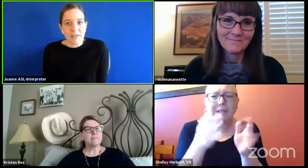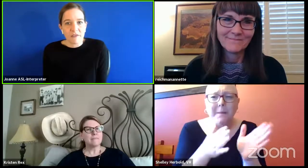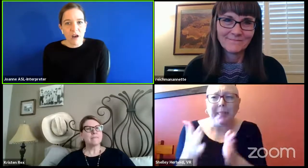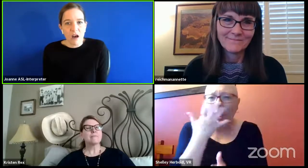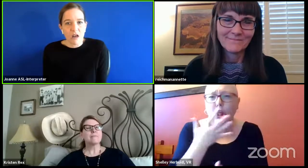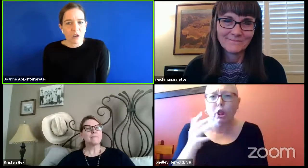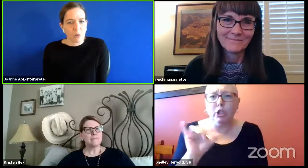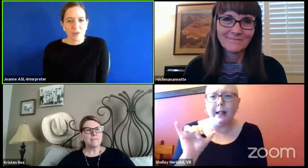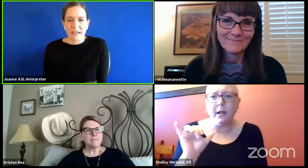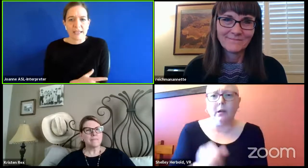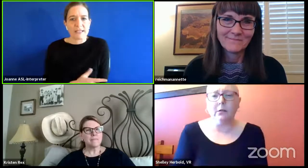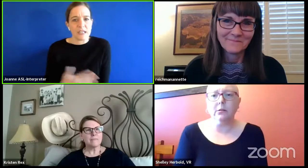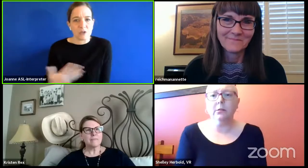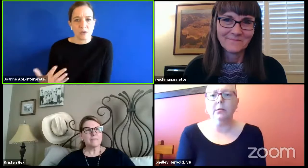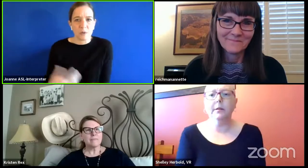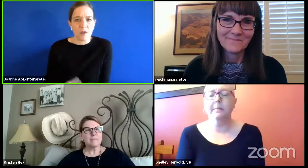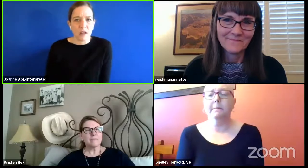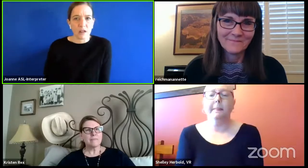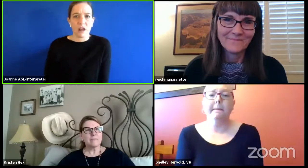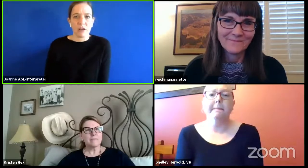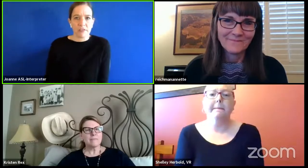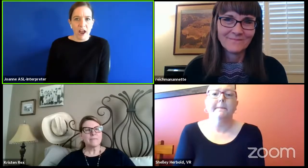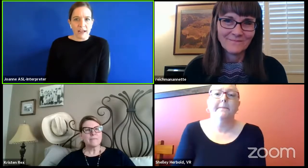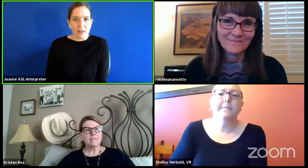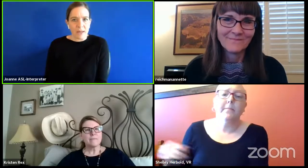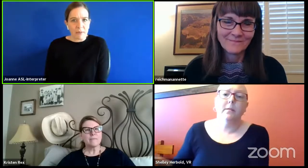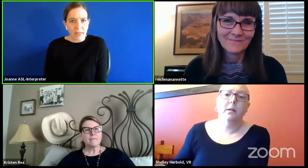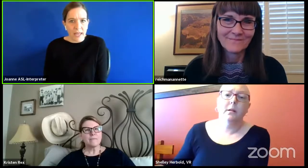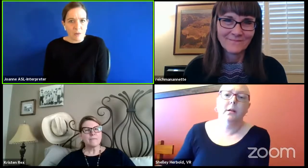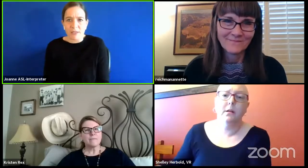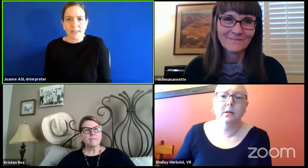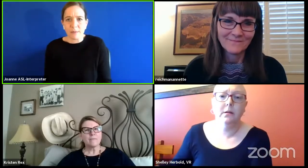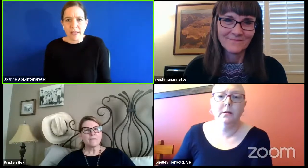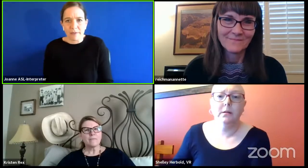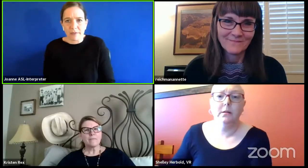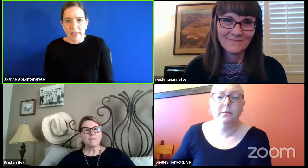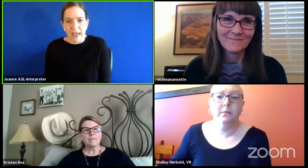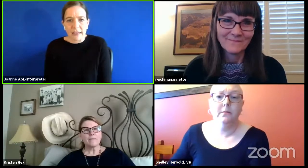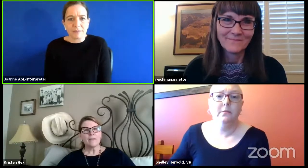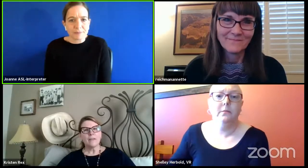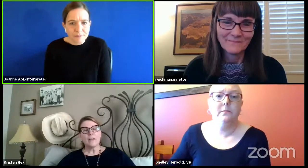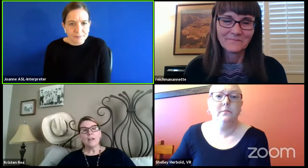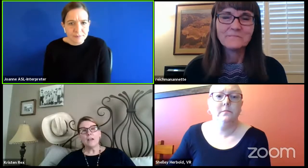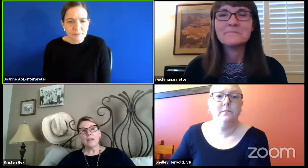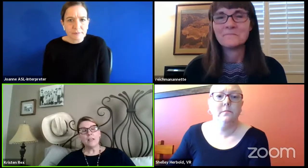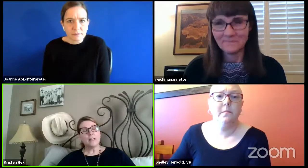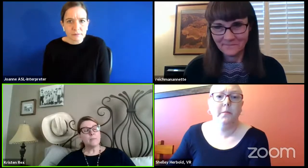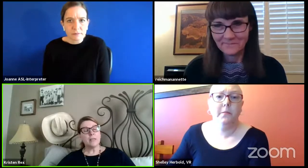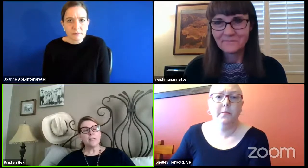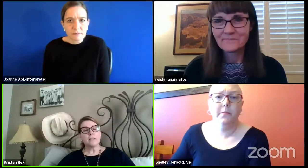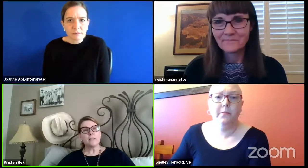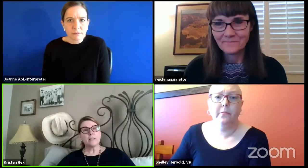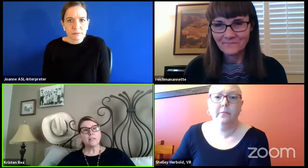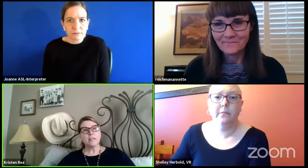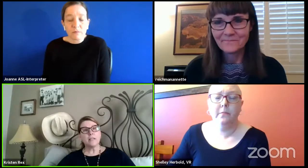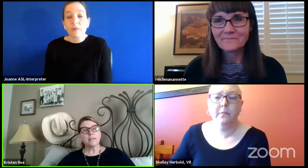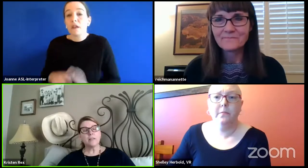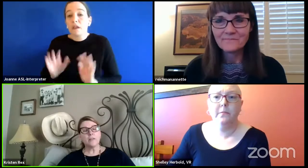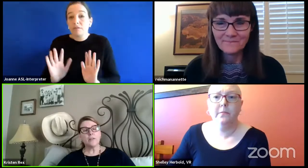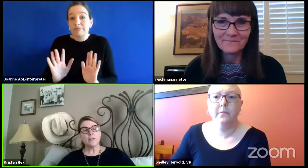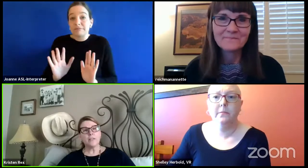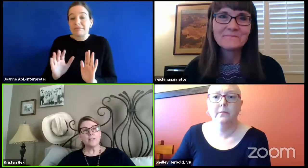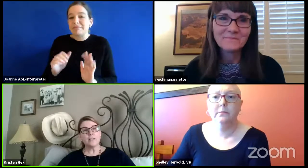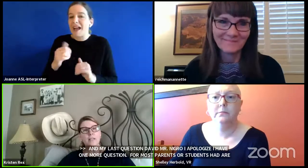same grade in the fall or will they continue to move up along in their academic plan? What's the plan for that? Again, I'm not going to steal